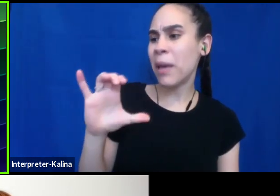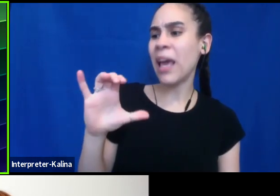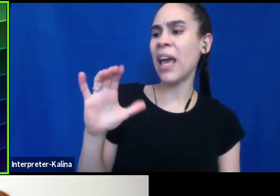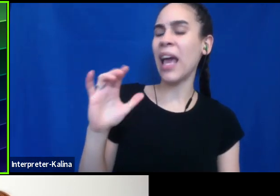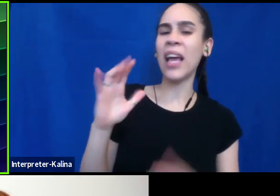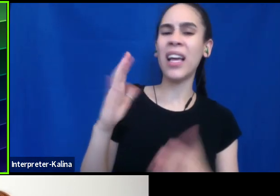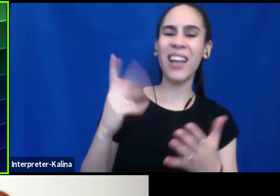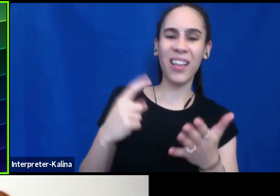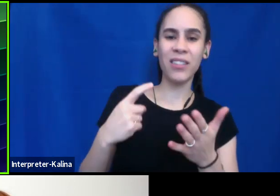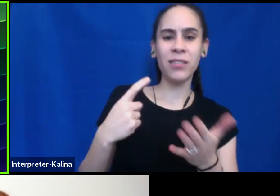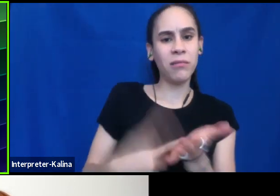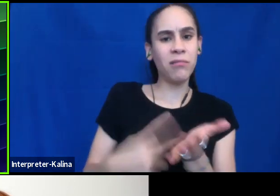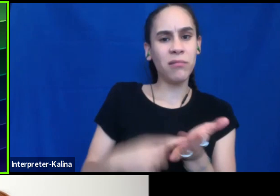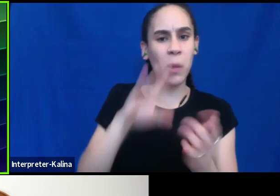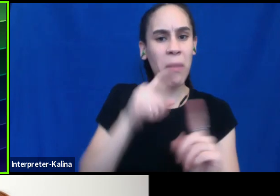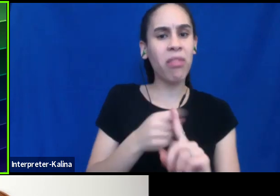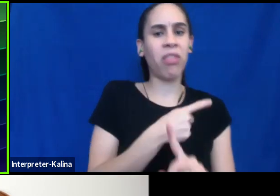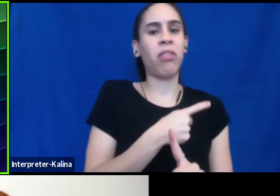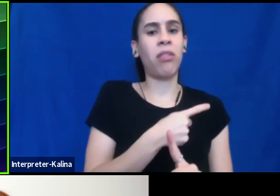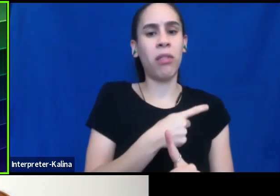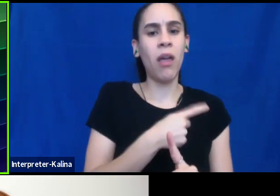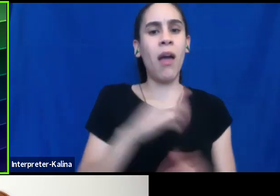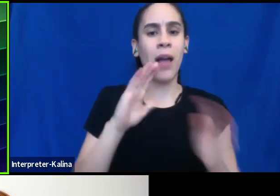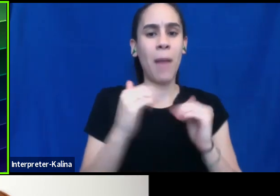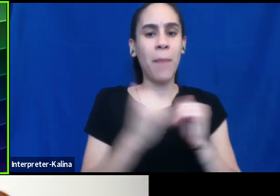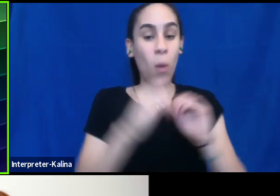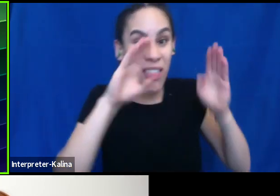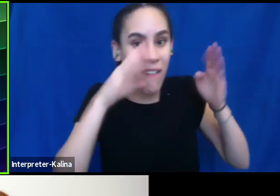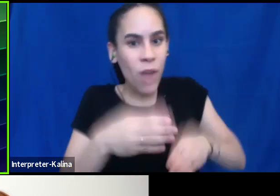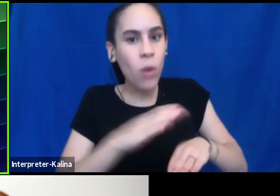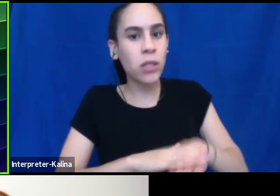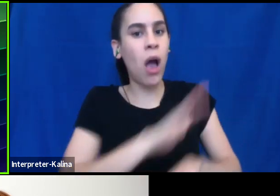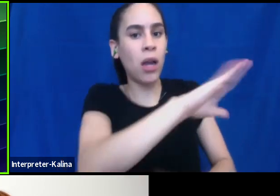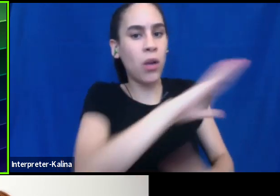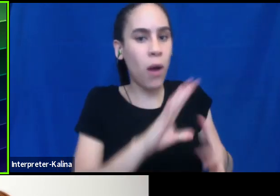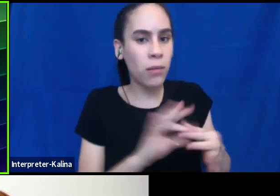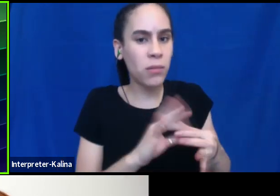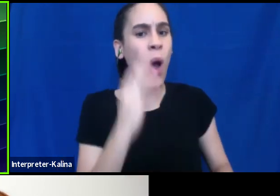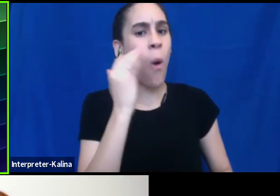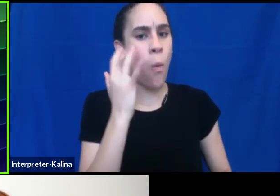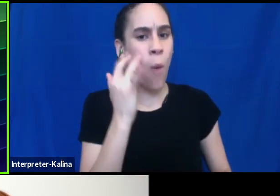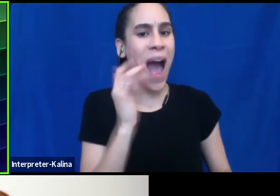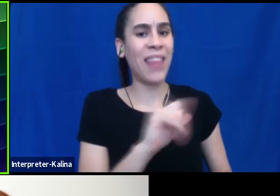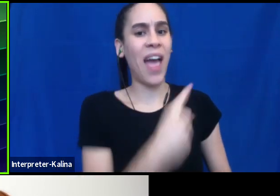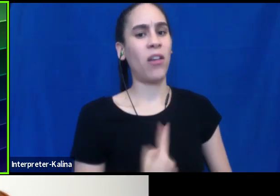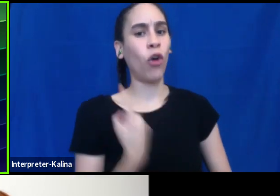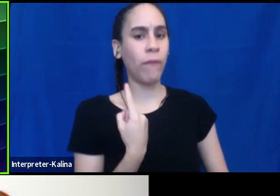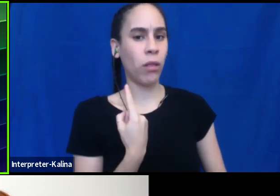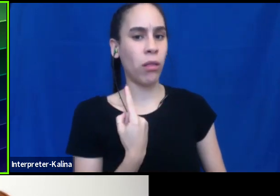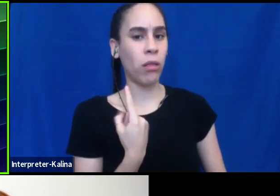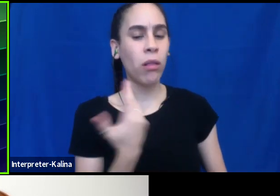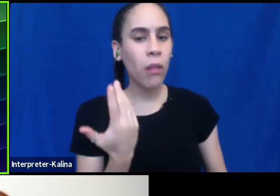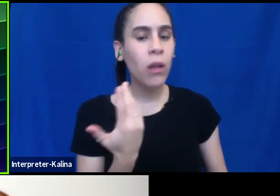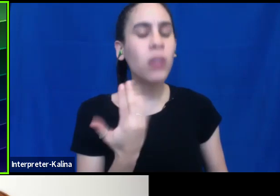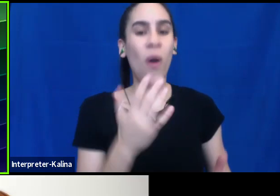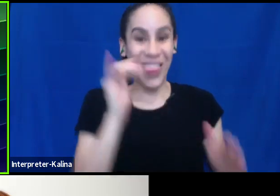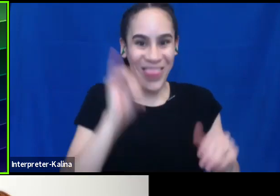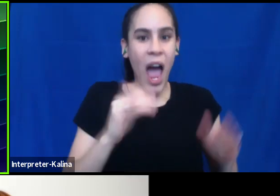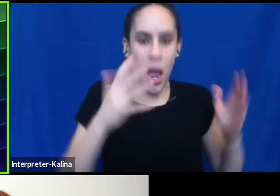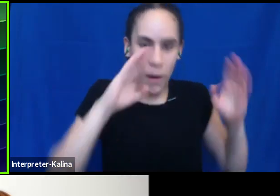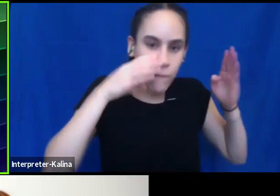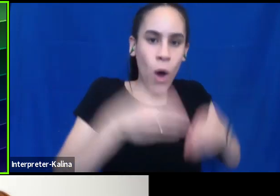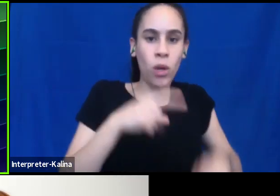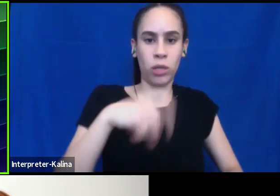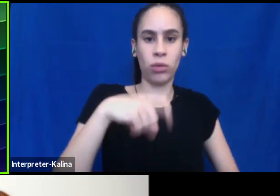than focusing on why that, what you said was, was hurtful to me. And that really is what the conversation should be about. Like the